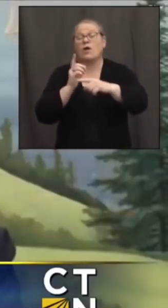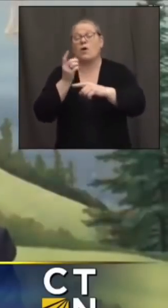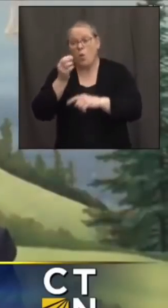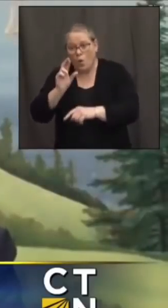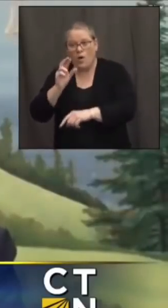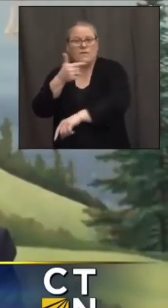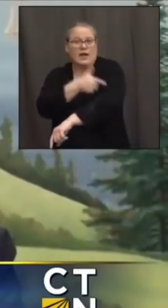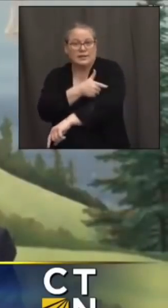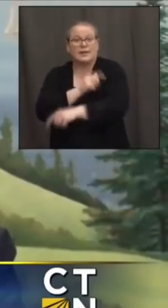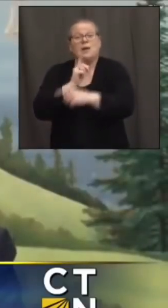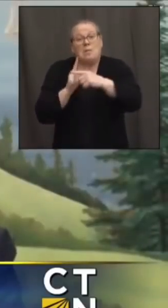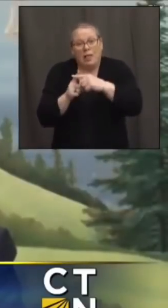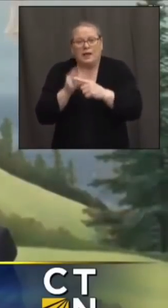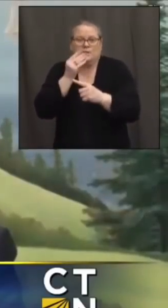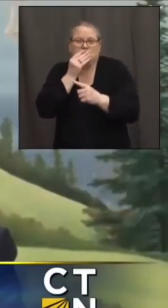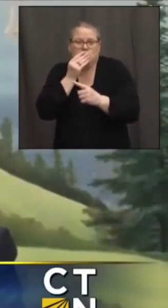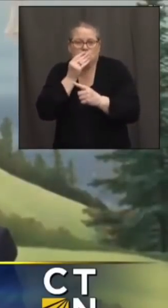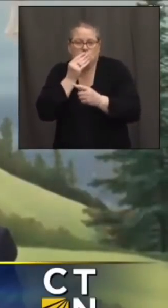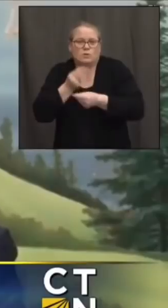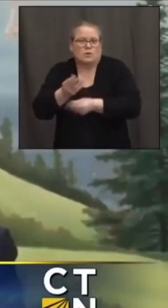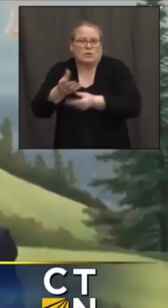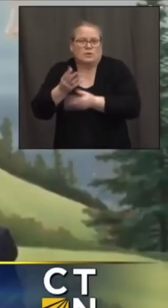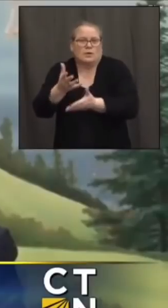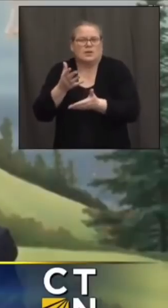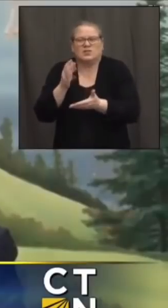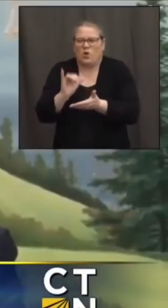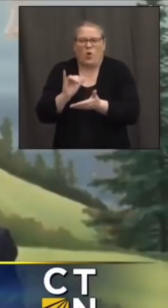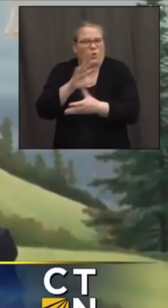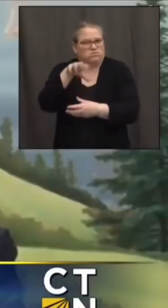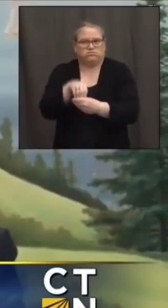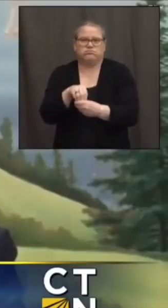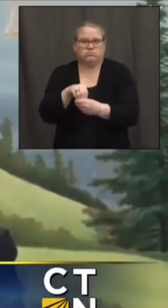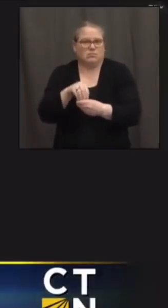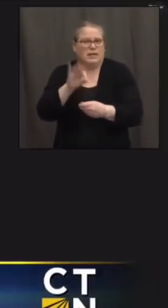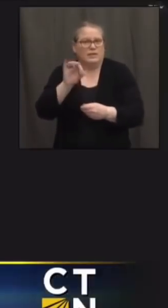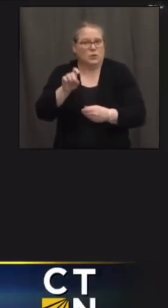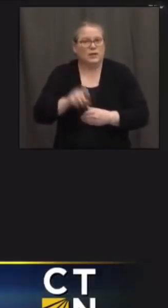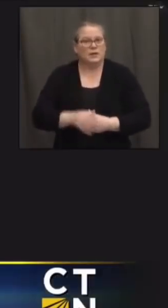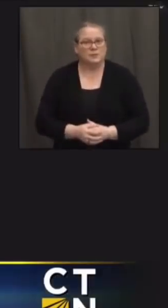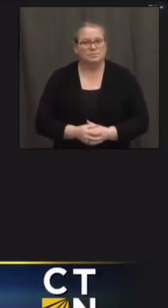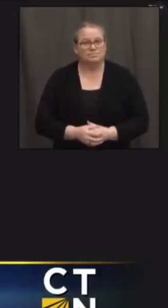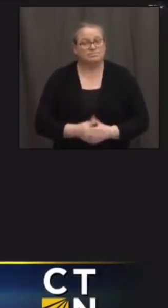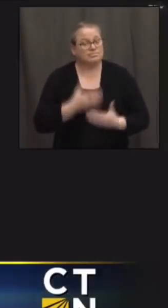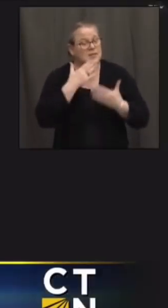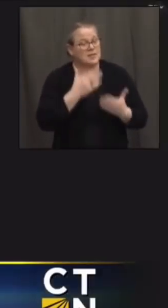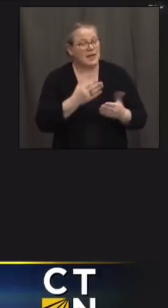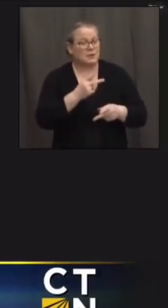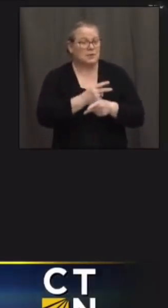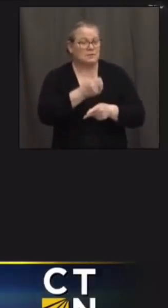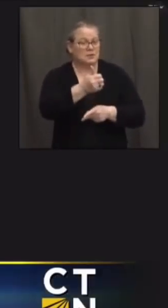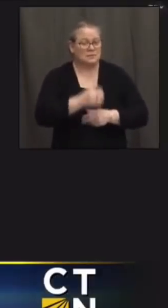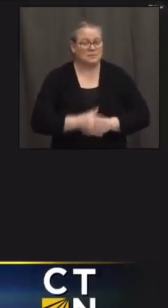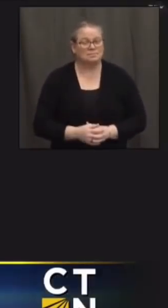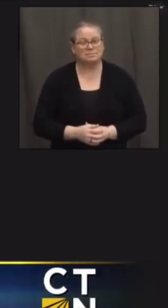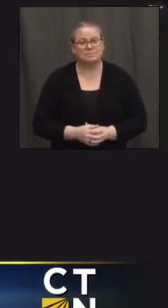support as well so it's a triple play as needed oh great thanks so much take care